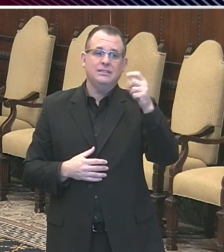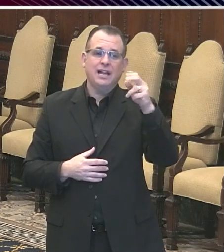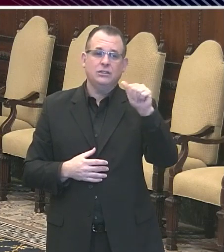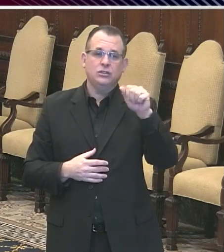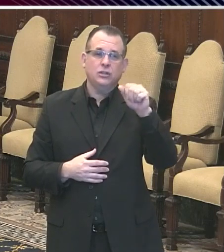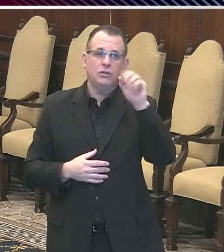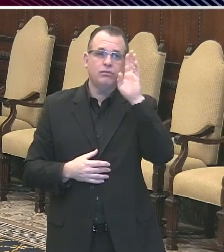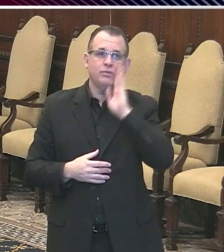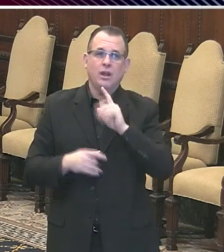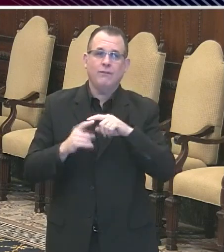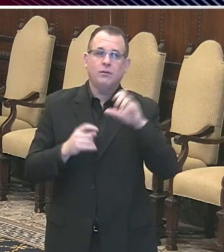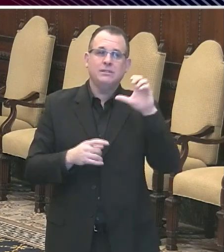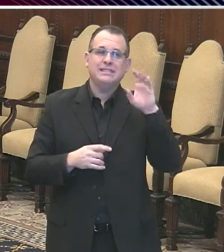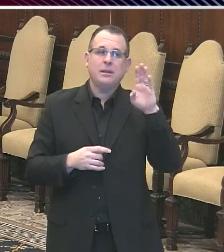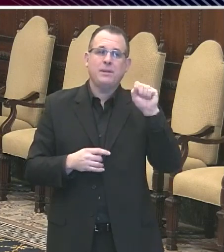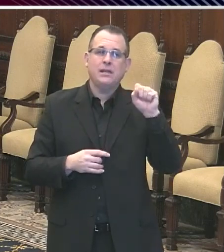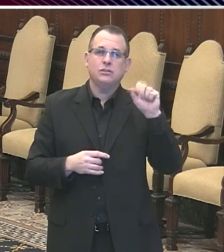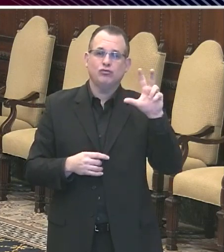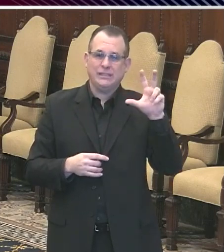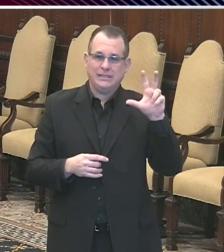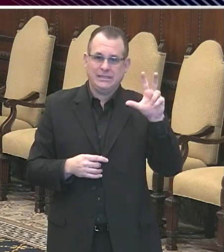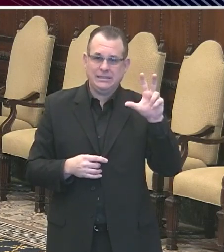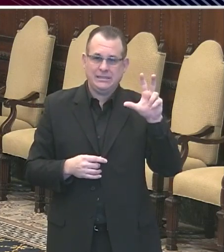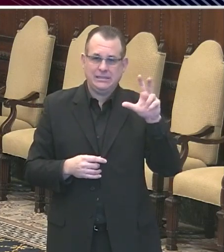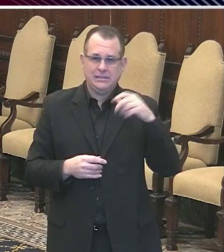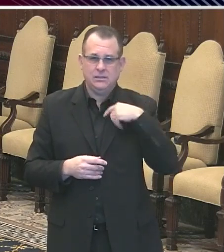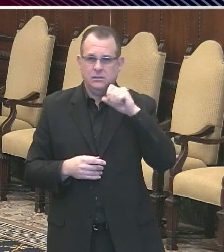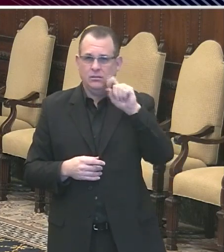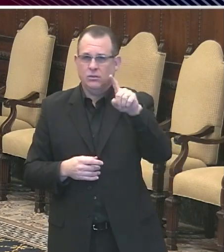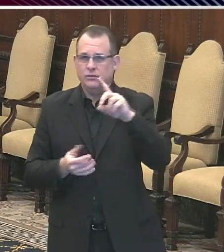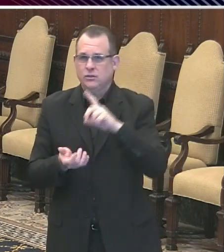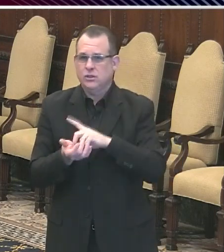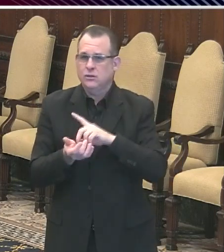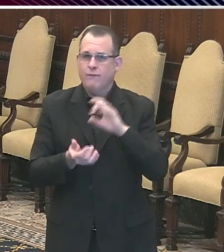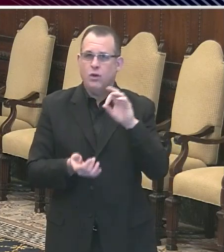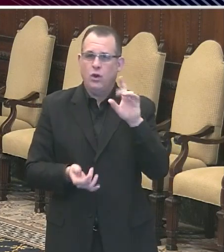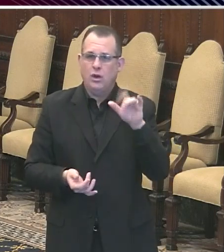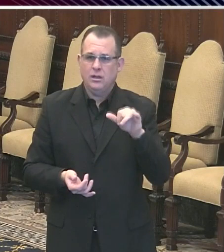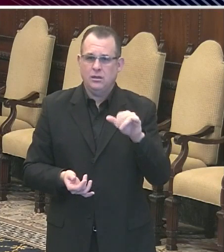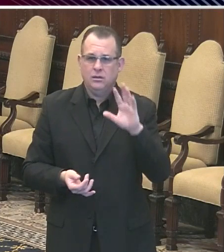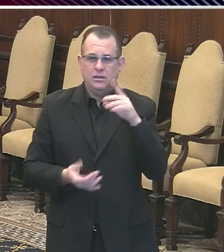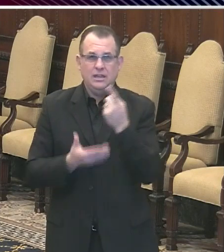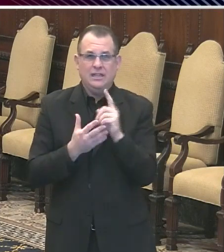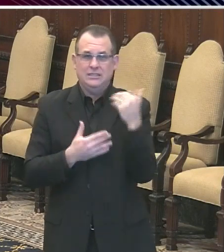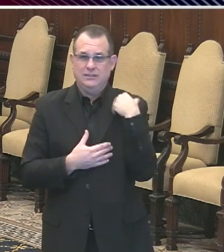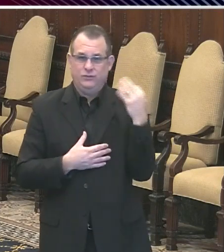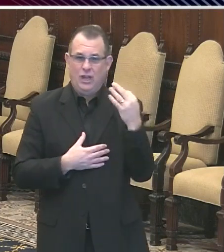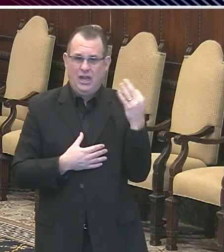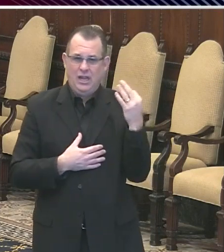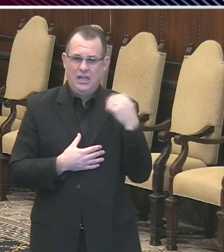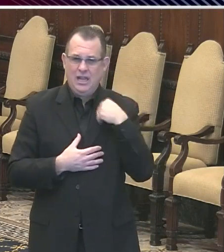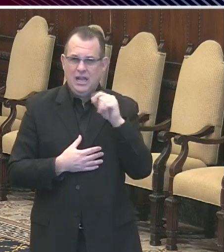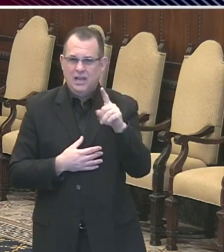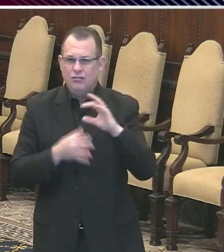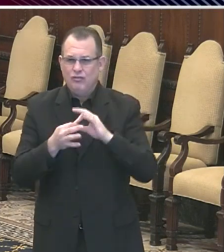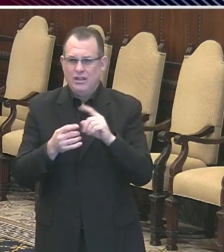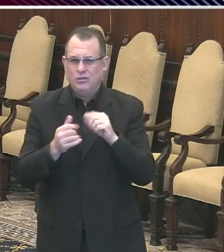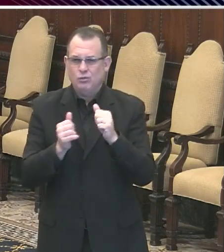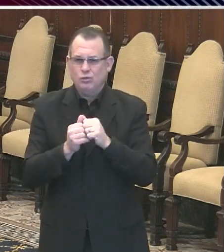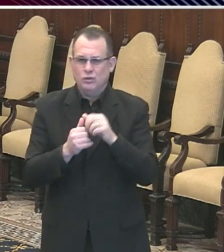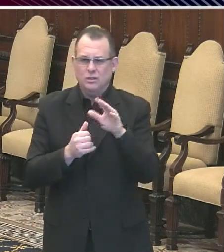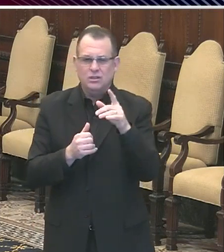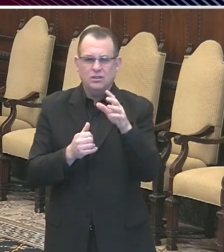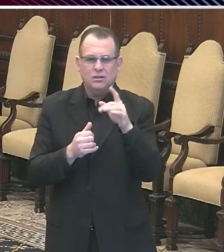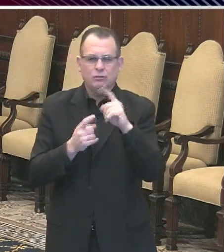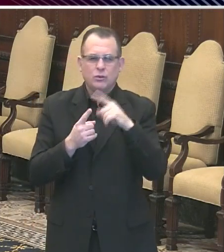everyone. Dr. Farley, this question is for you. On Friday, I was asking you about when we'll know if we've reached the